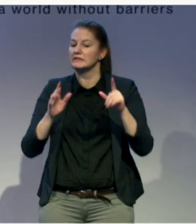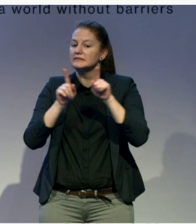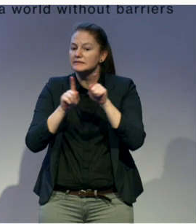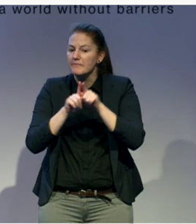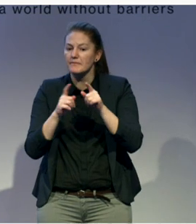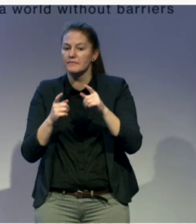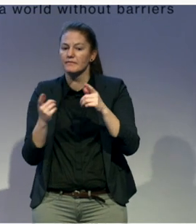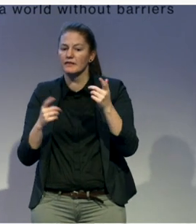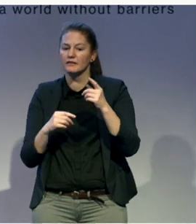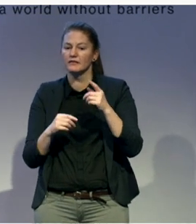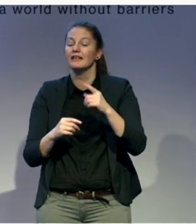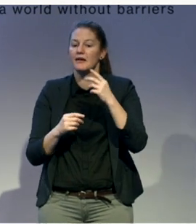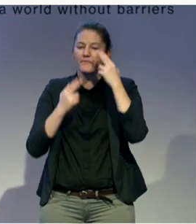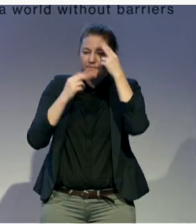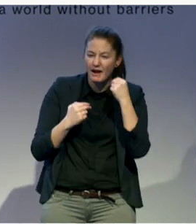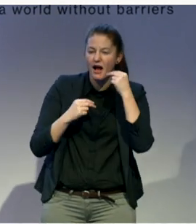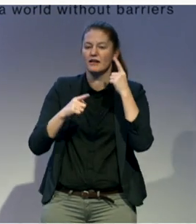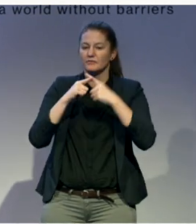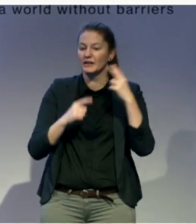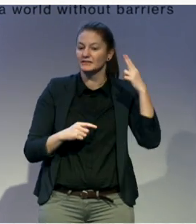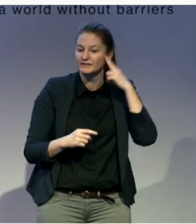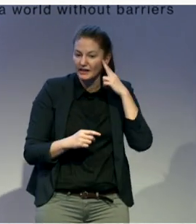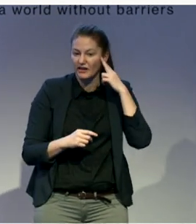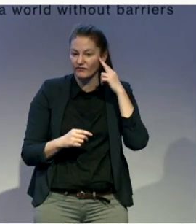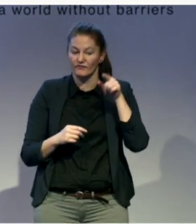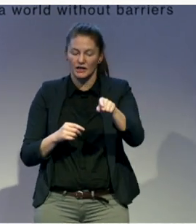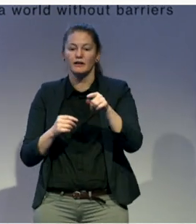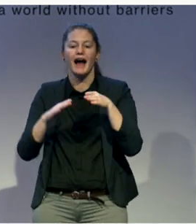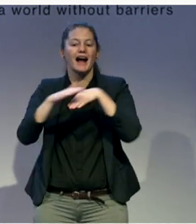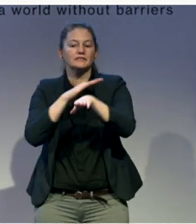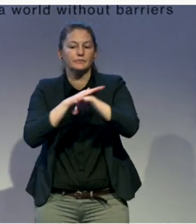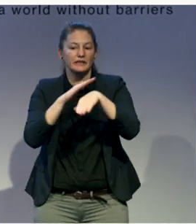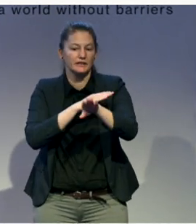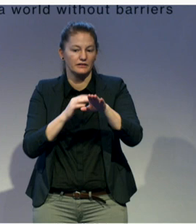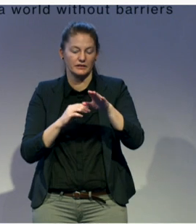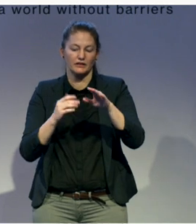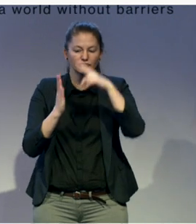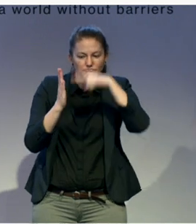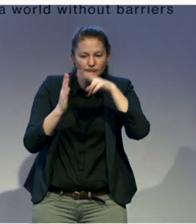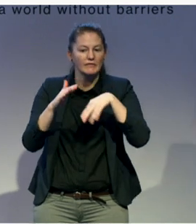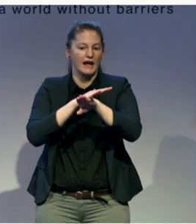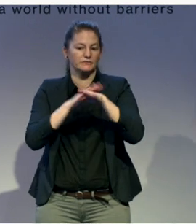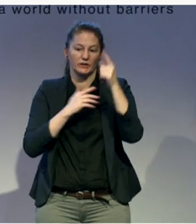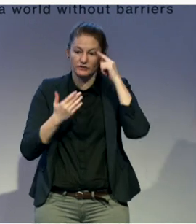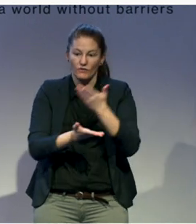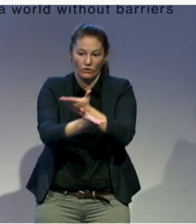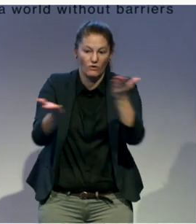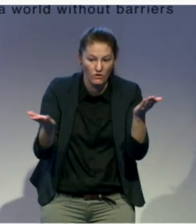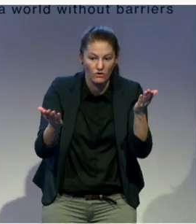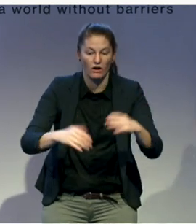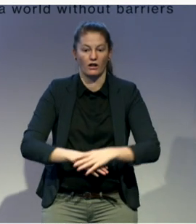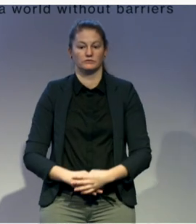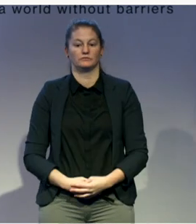in order to help implement Reading for All, a project led by Humanity and Inclusion. And Sight Savers led many initiatives